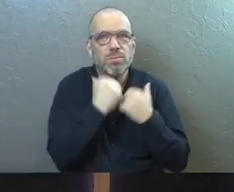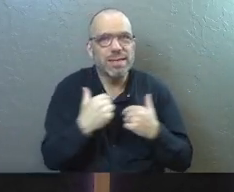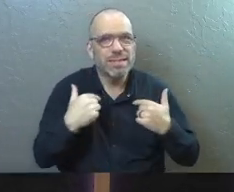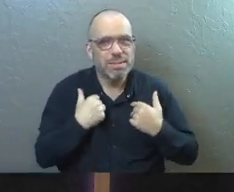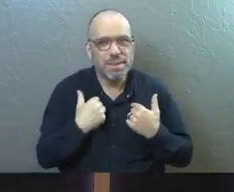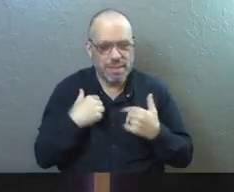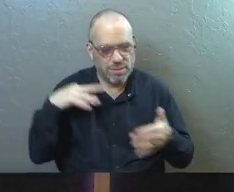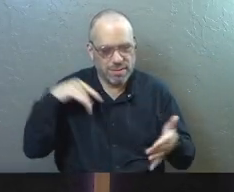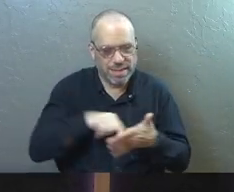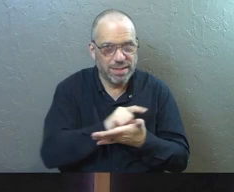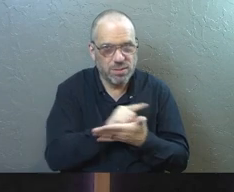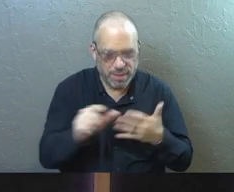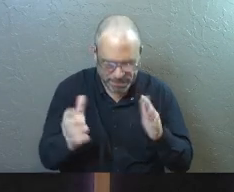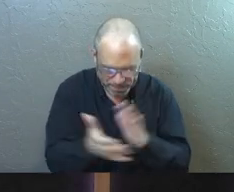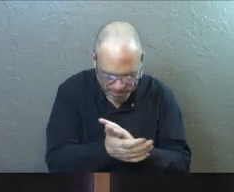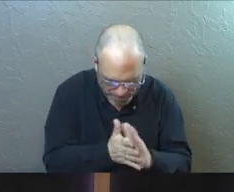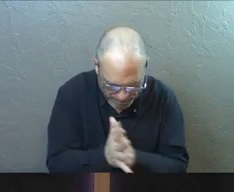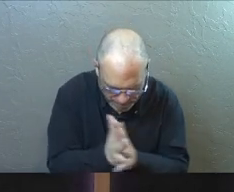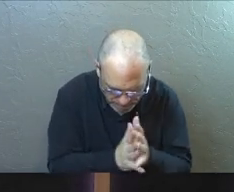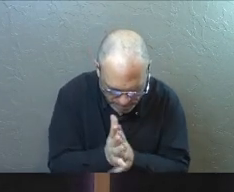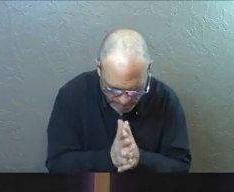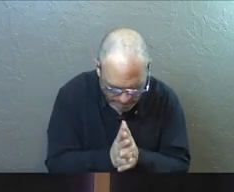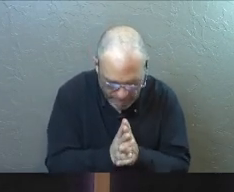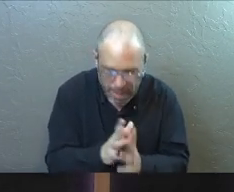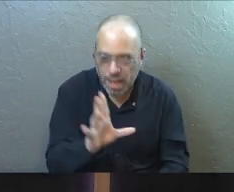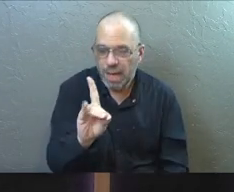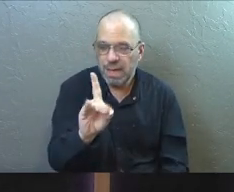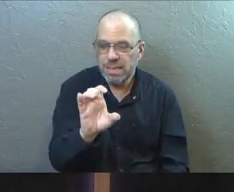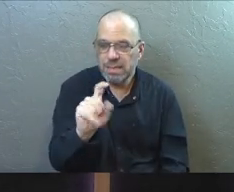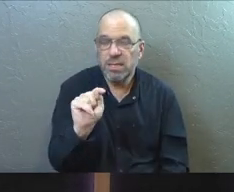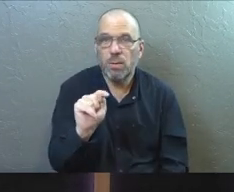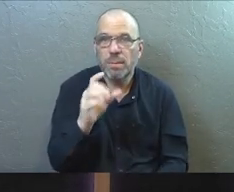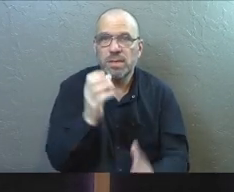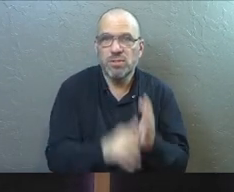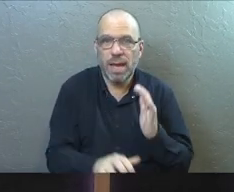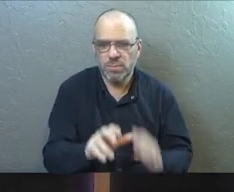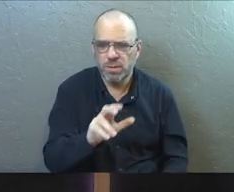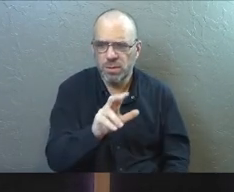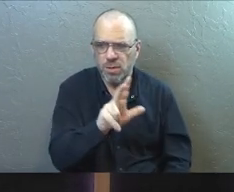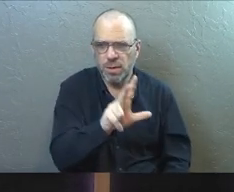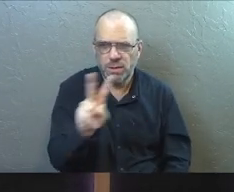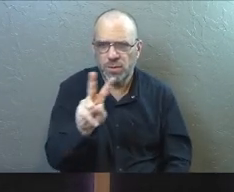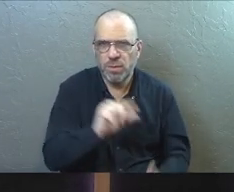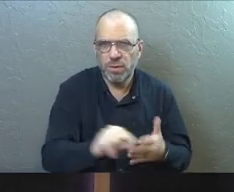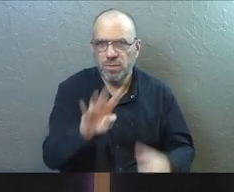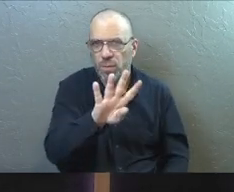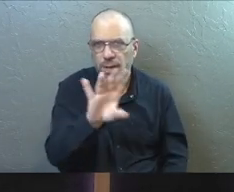to me as I was studying this this week. This is Deuteronomy chapter 32, verse 48.